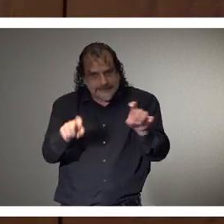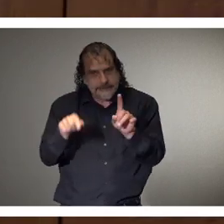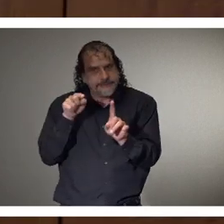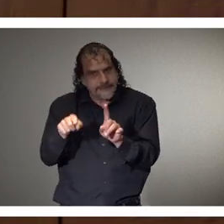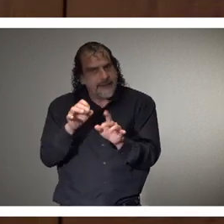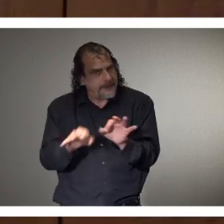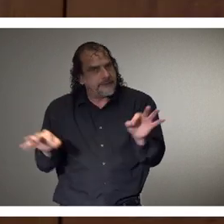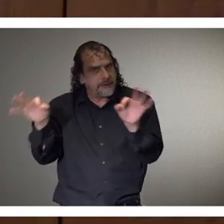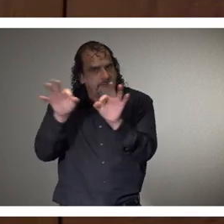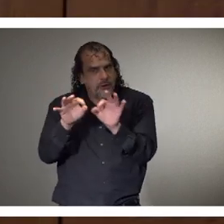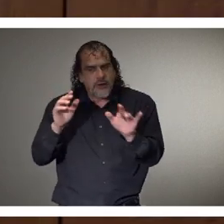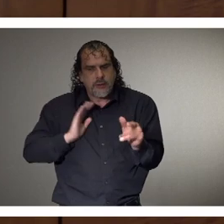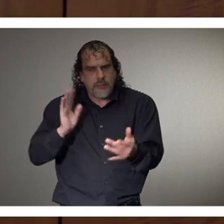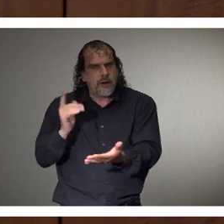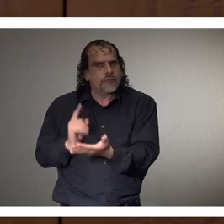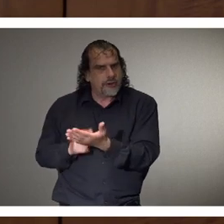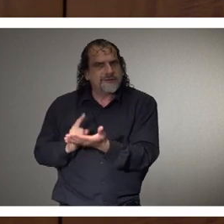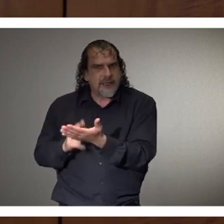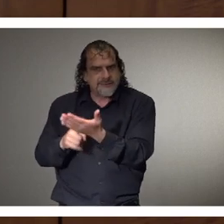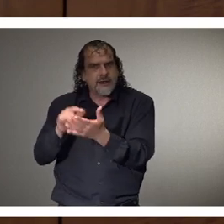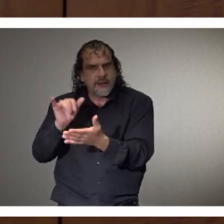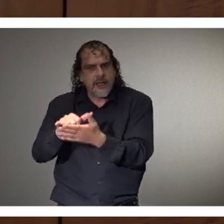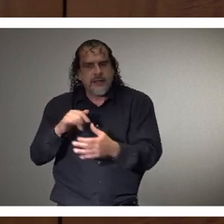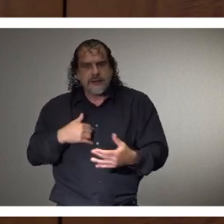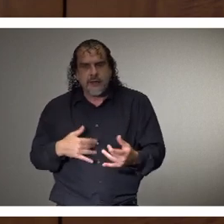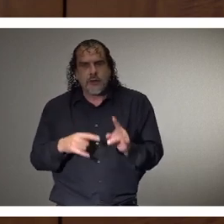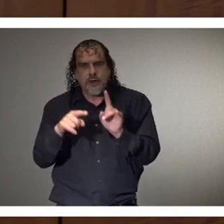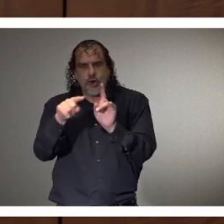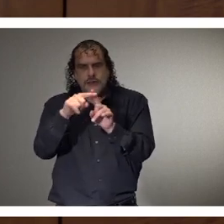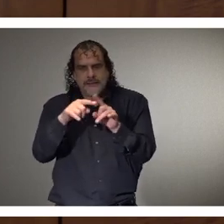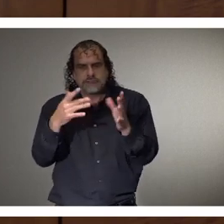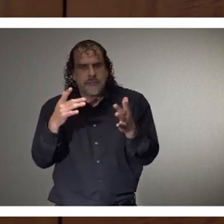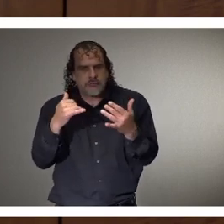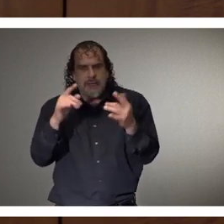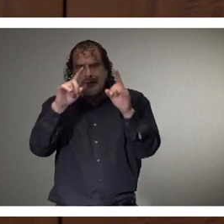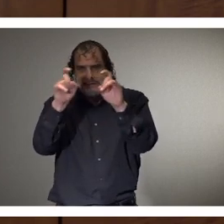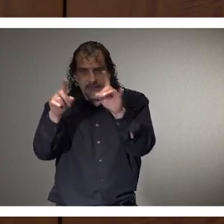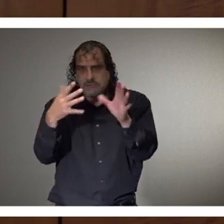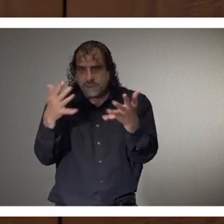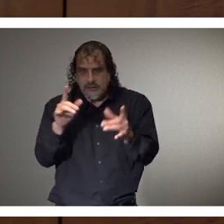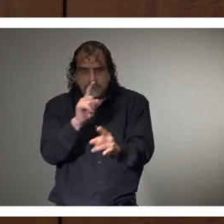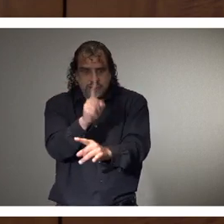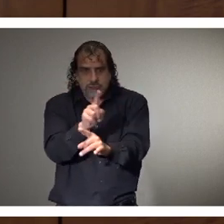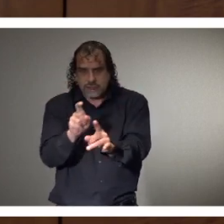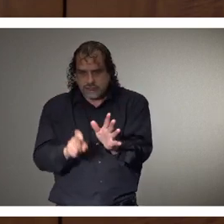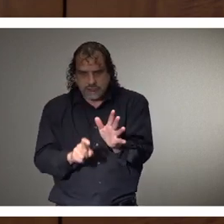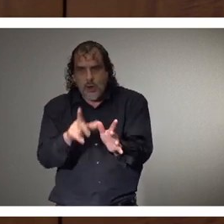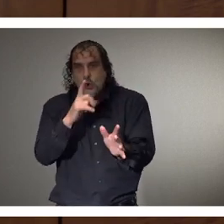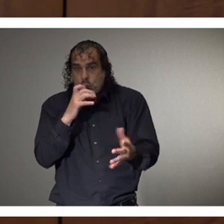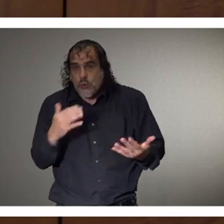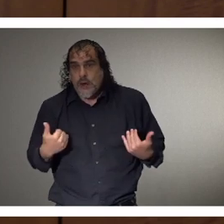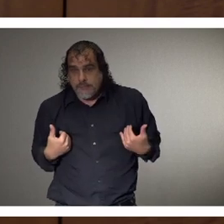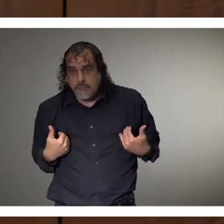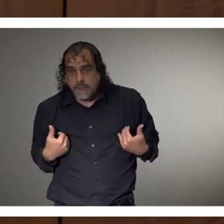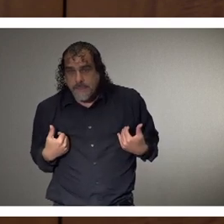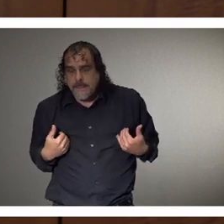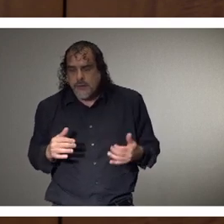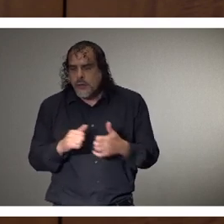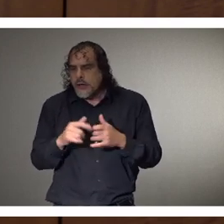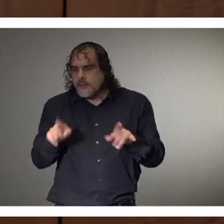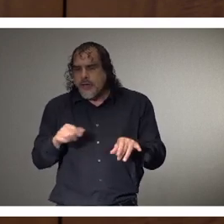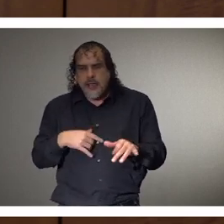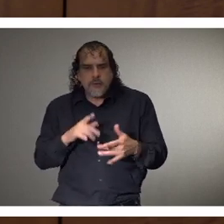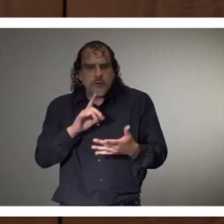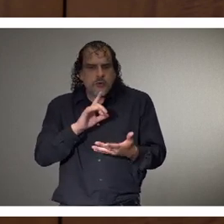we'll have those discussions to make sure that we have testing available. We need to be able to identify those cases. We need to be able to,